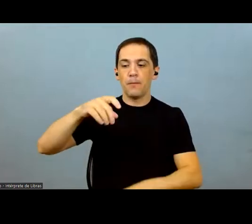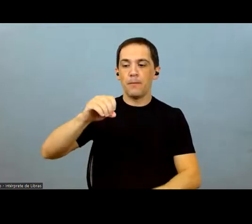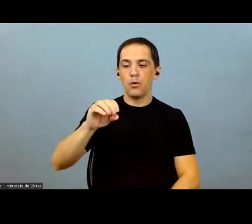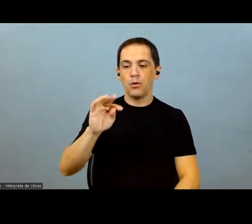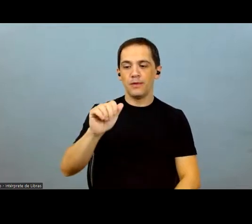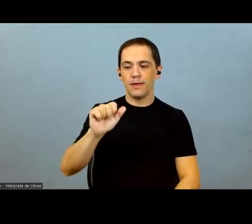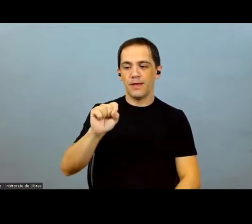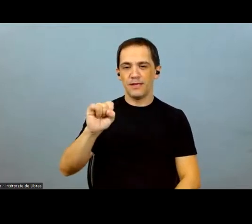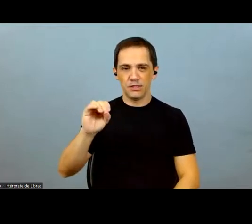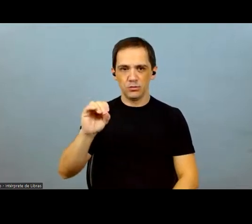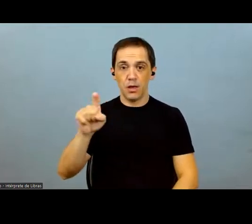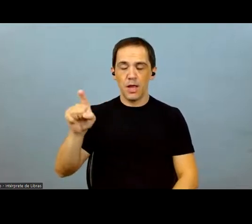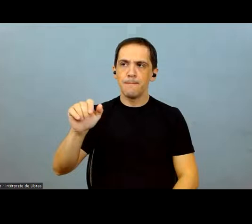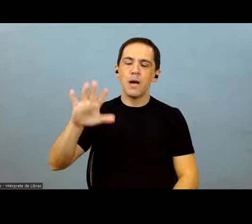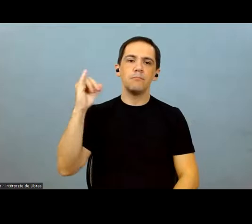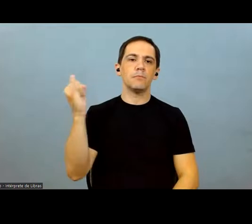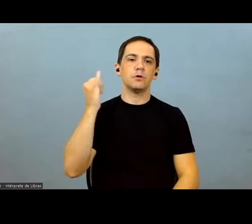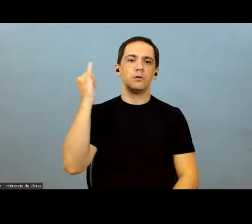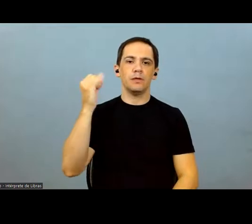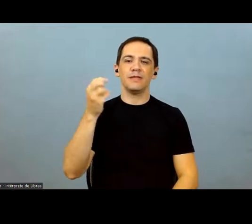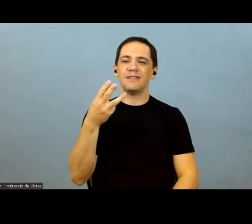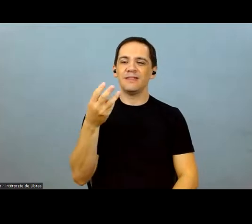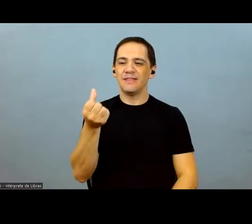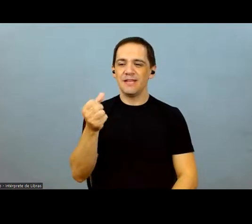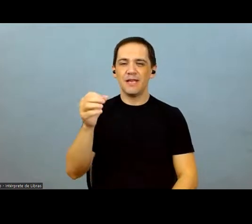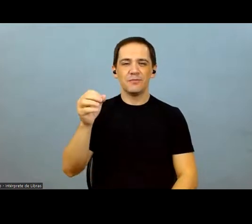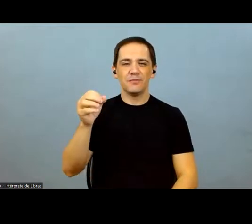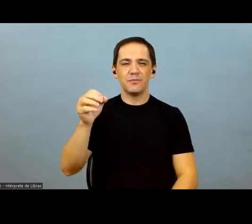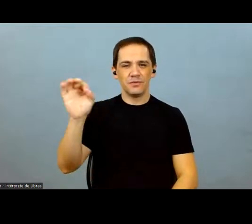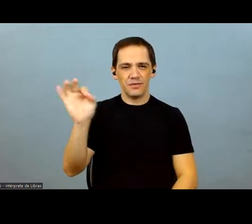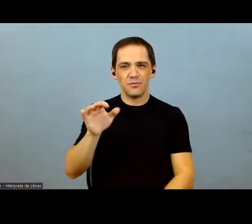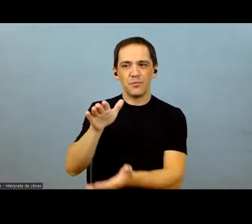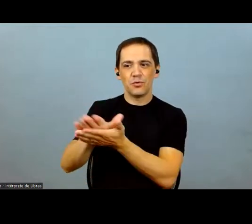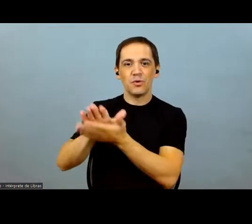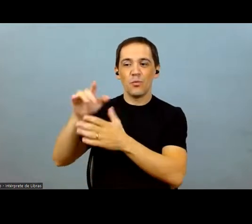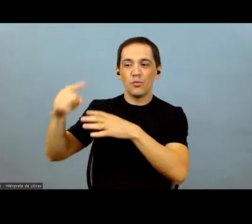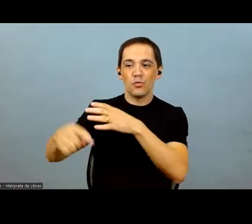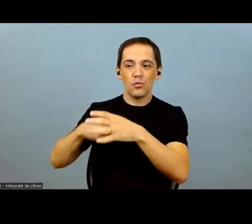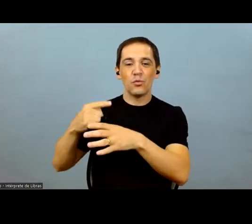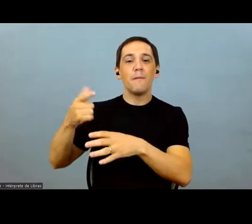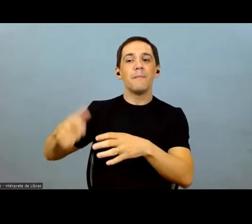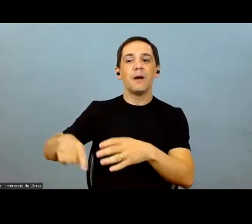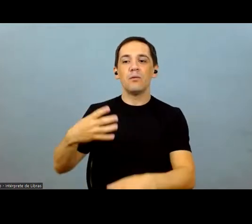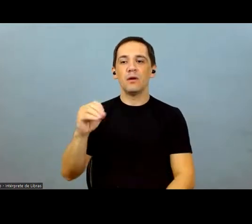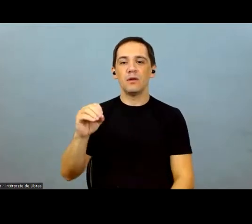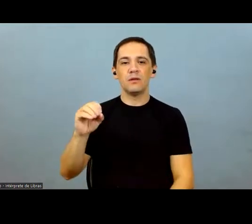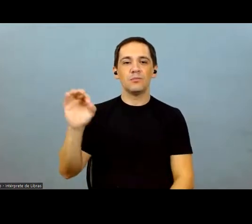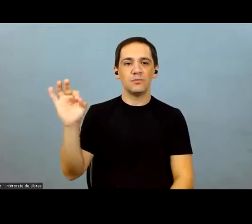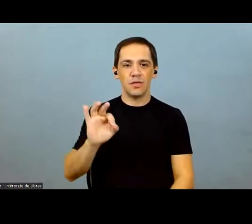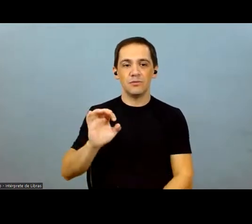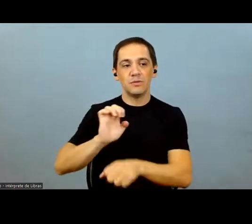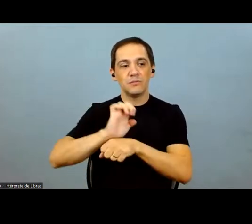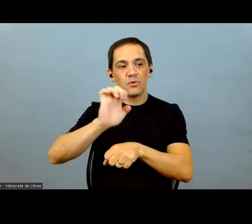of potassium, then we can know that they're really prominent in the market. They represent 30% of the world's production and 40